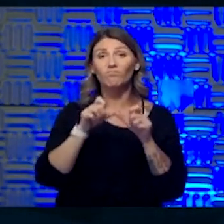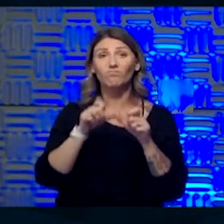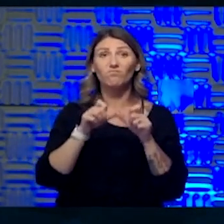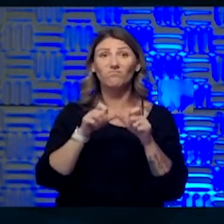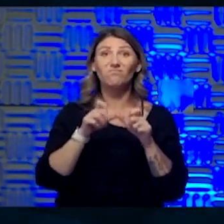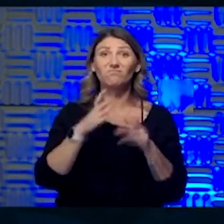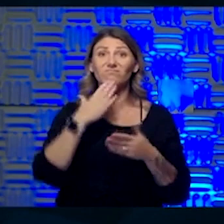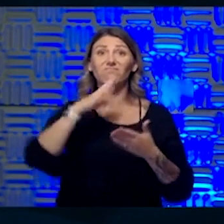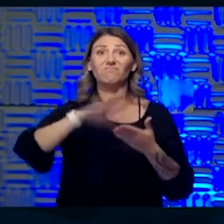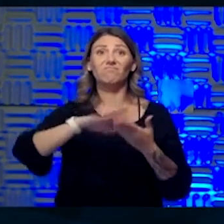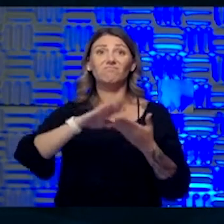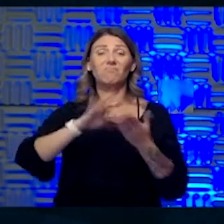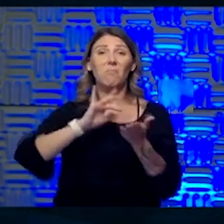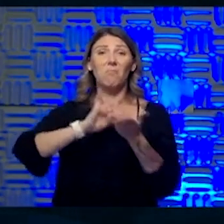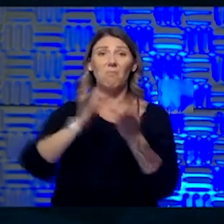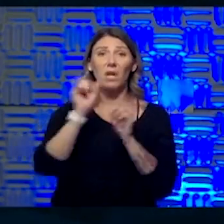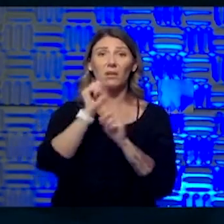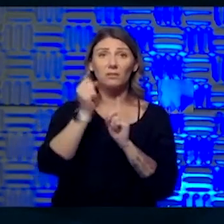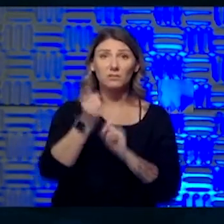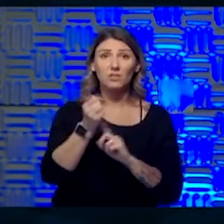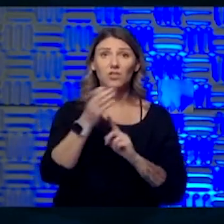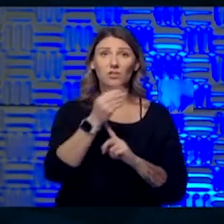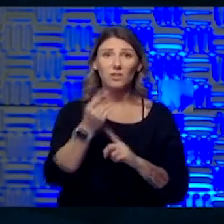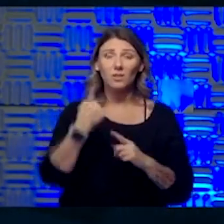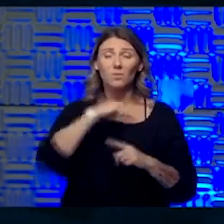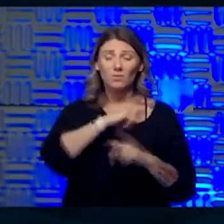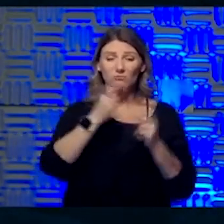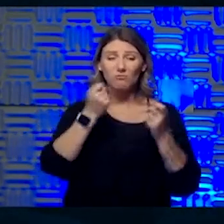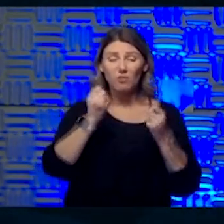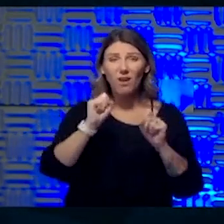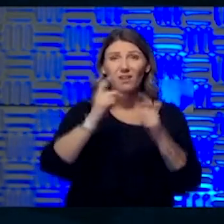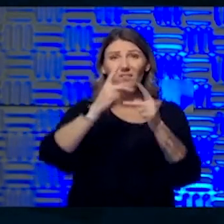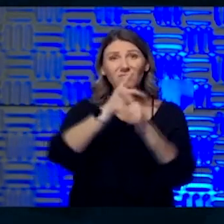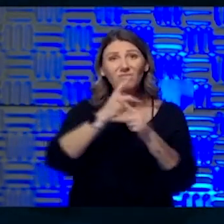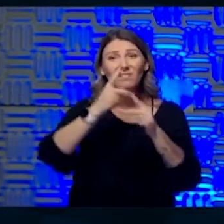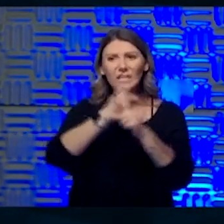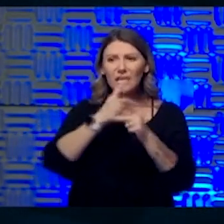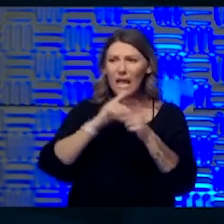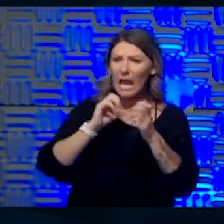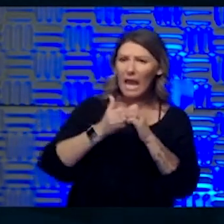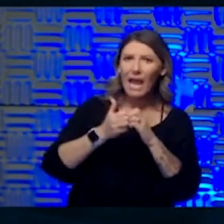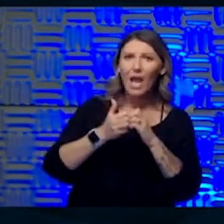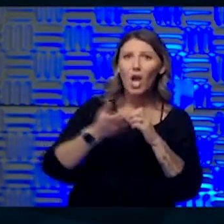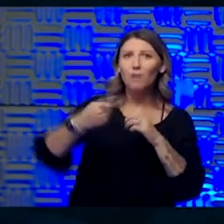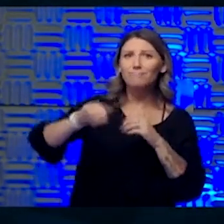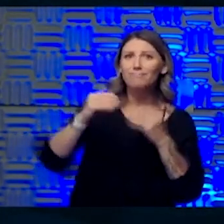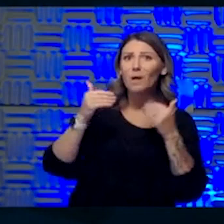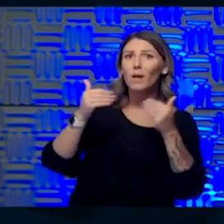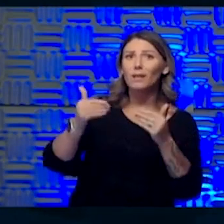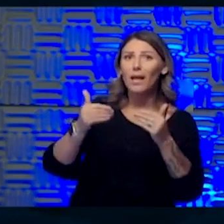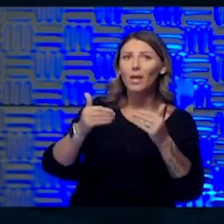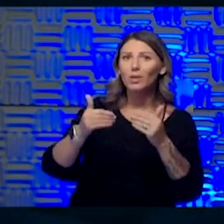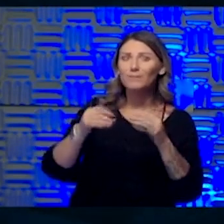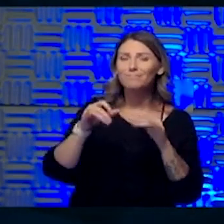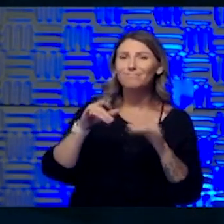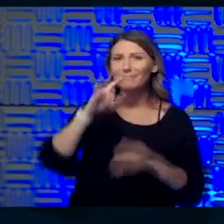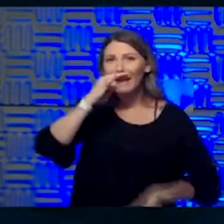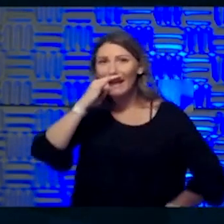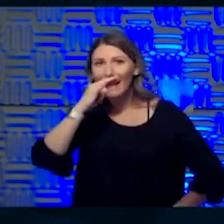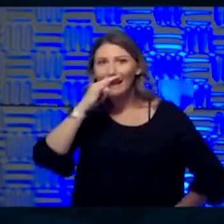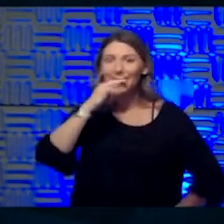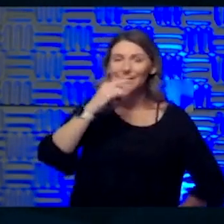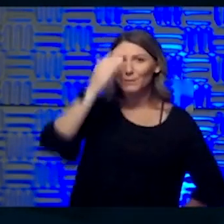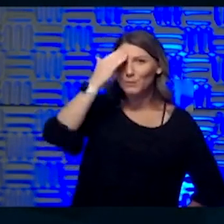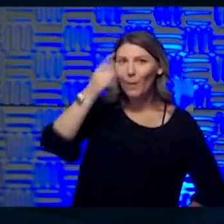So it's something that, you know, we're navigating, you know, how do we, uh, you know, let them be kids knowing that kids touch